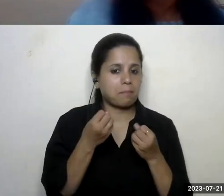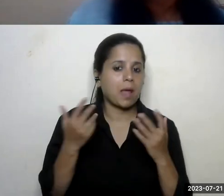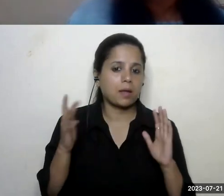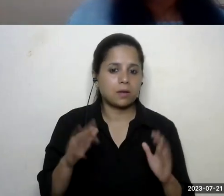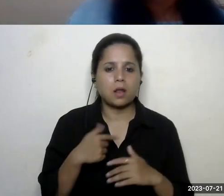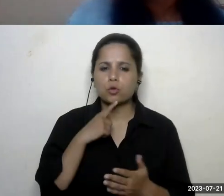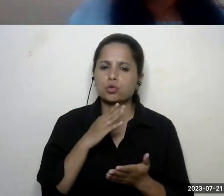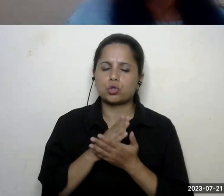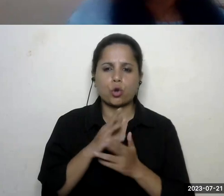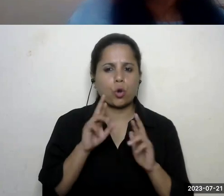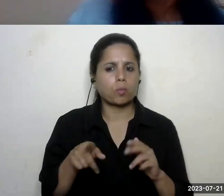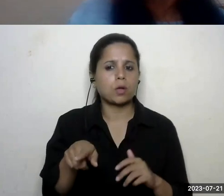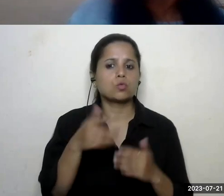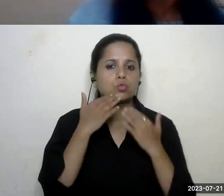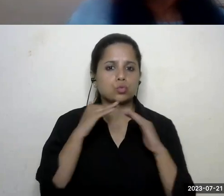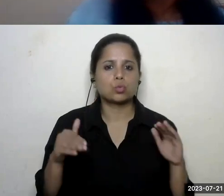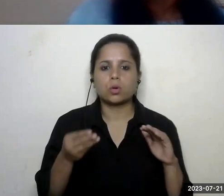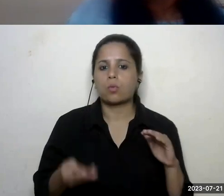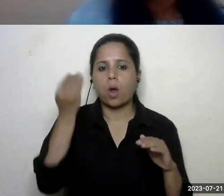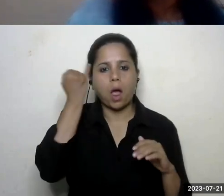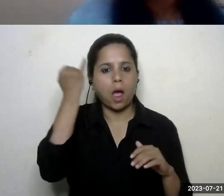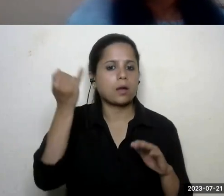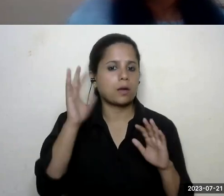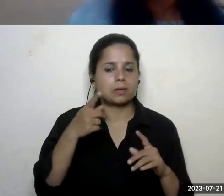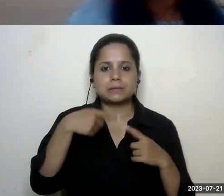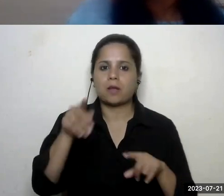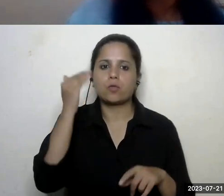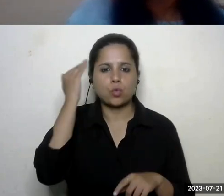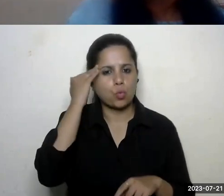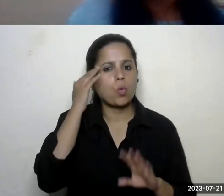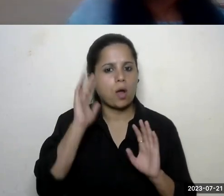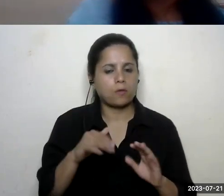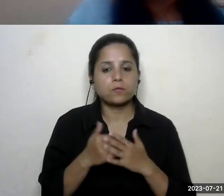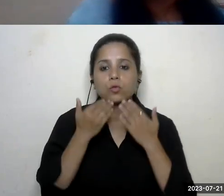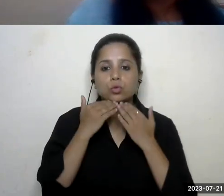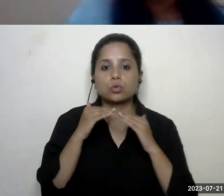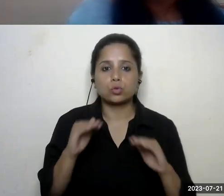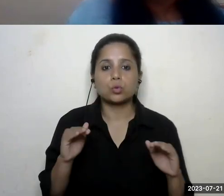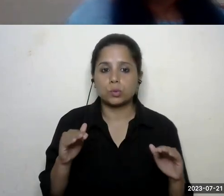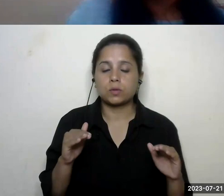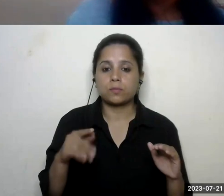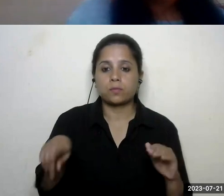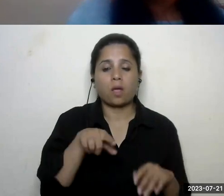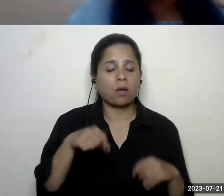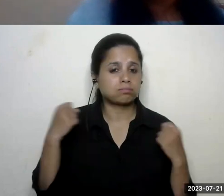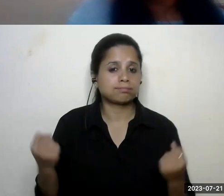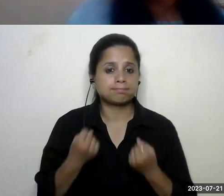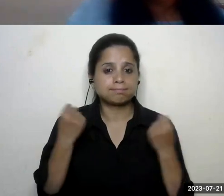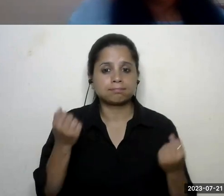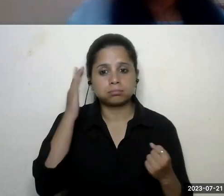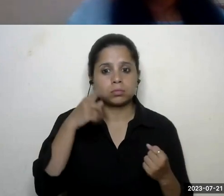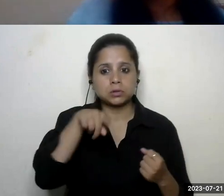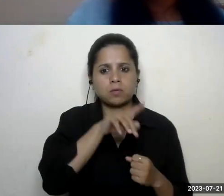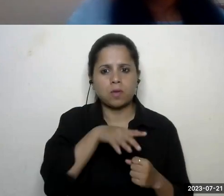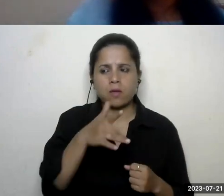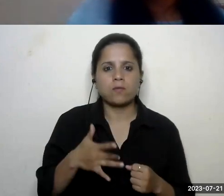i'm sure your students will have a lot of ideas themselves because students are very active it's a facing them they